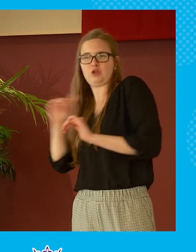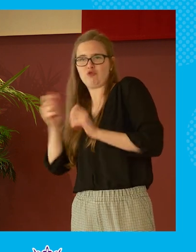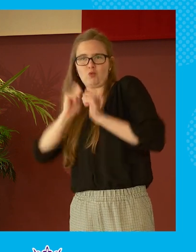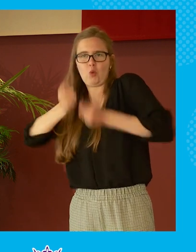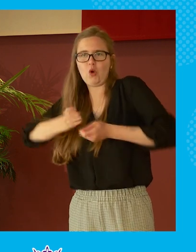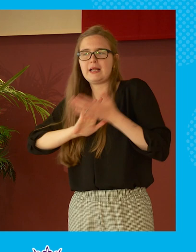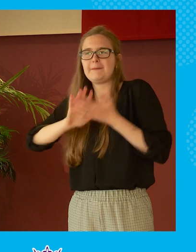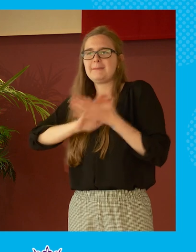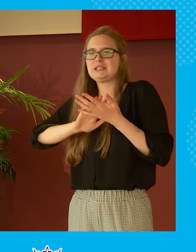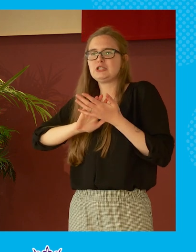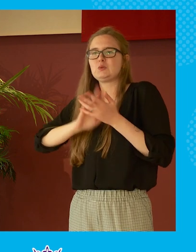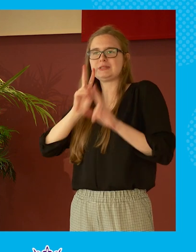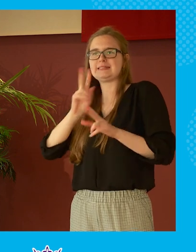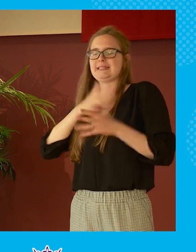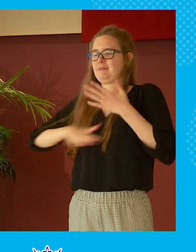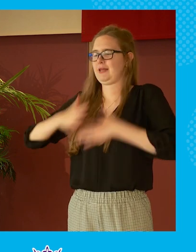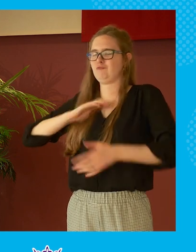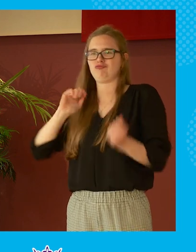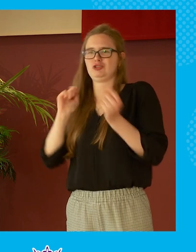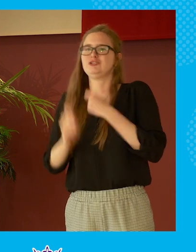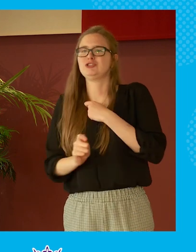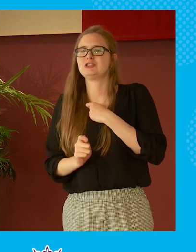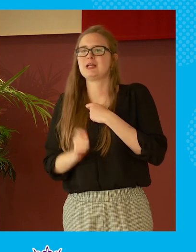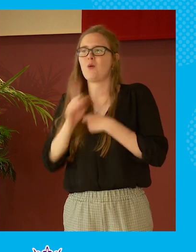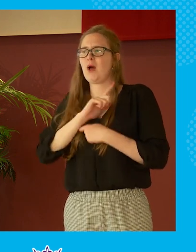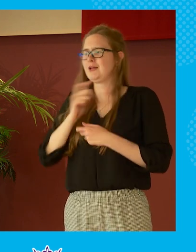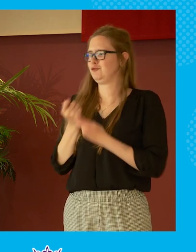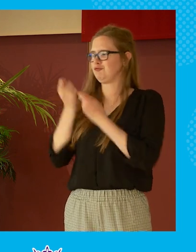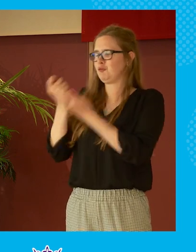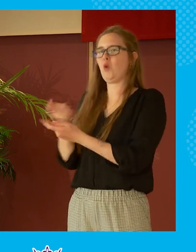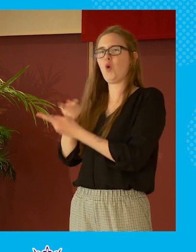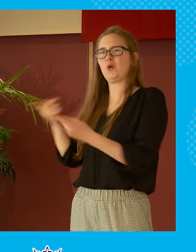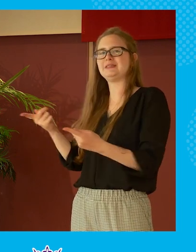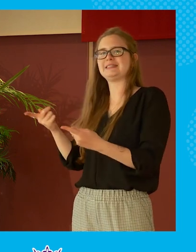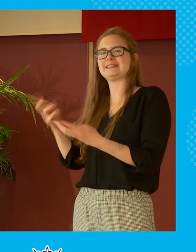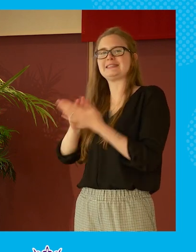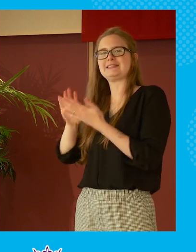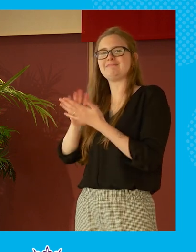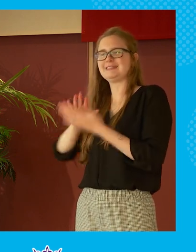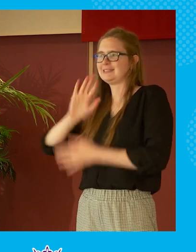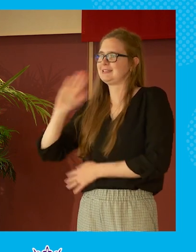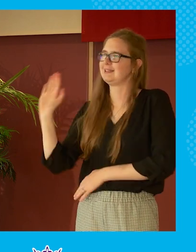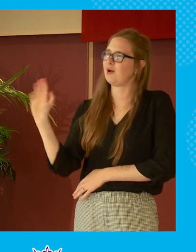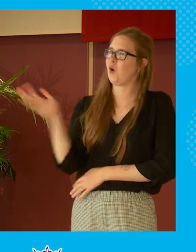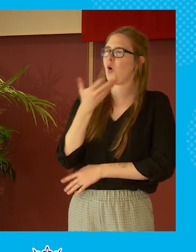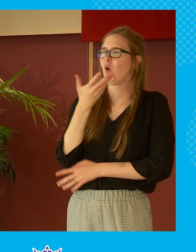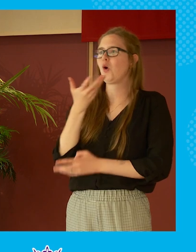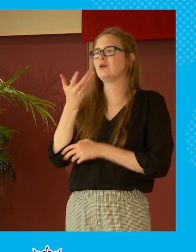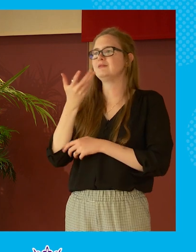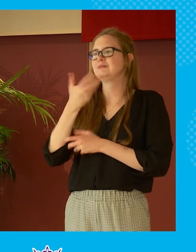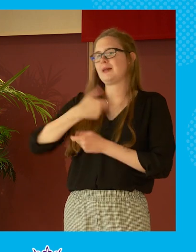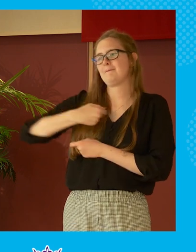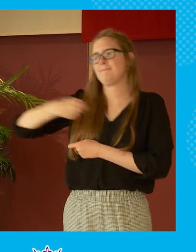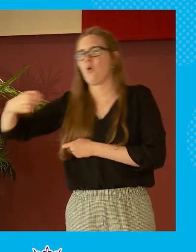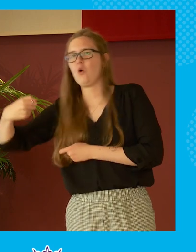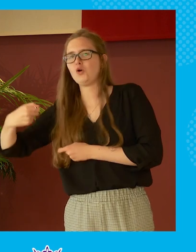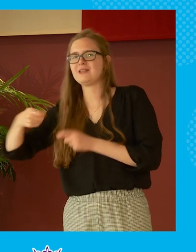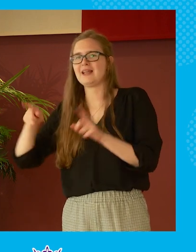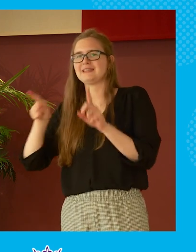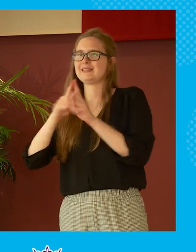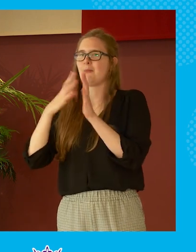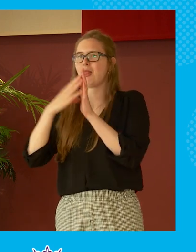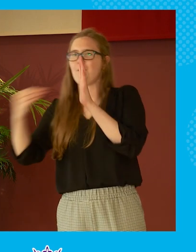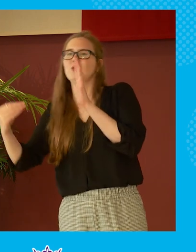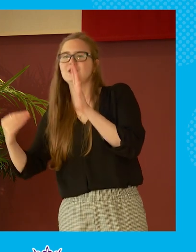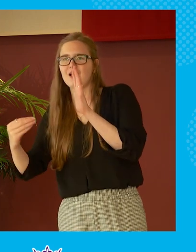think you will begin to see behaviors changing because if you reward people like that you end up with everybody getting pulled into that same model